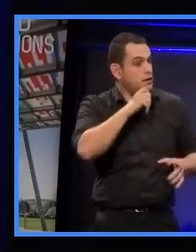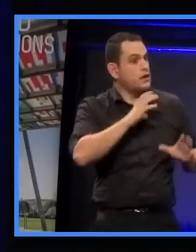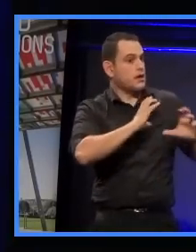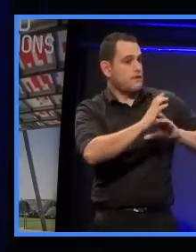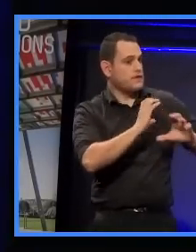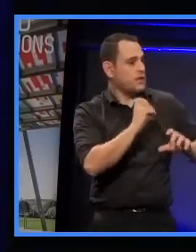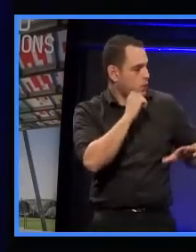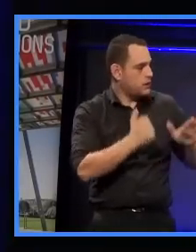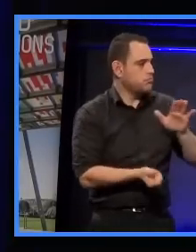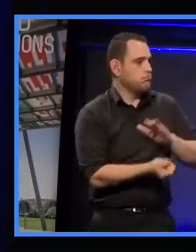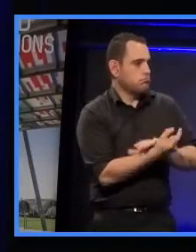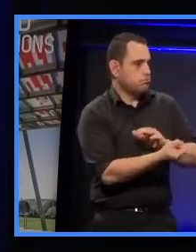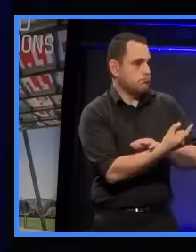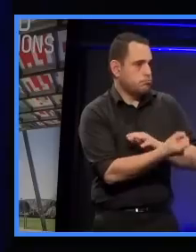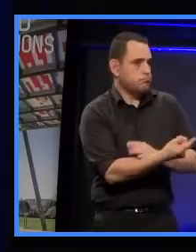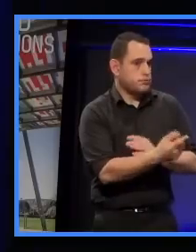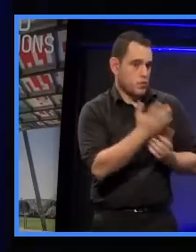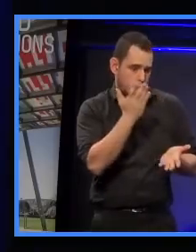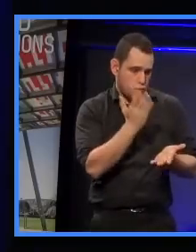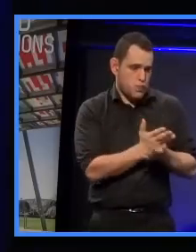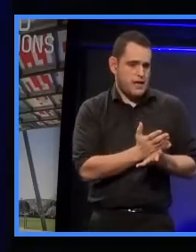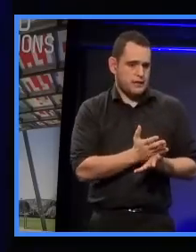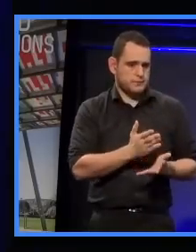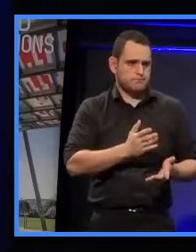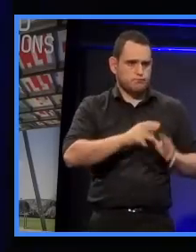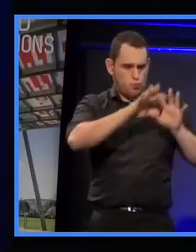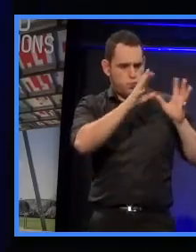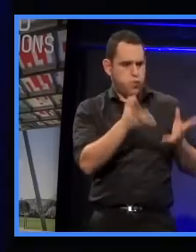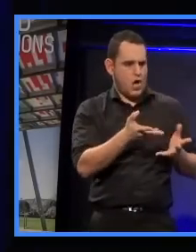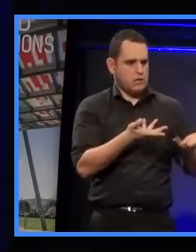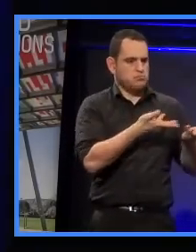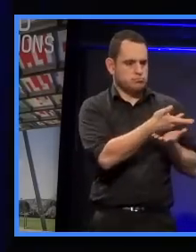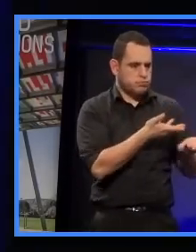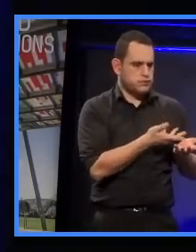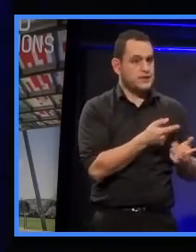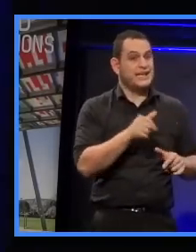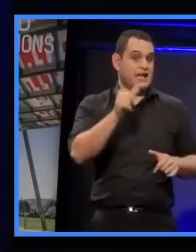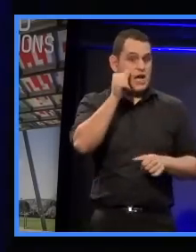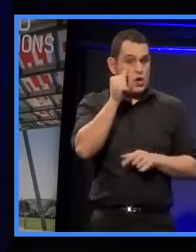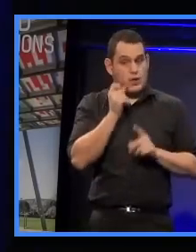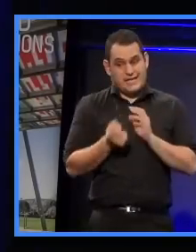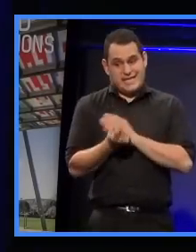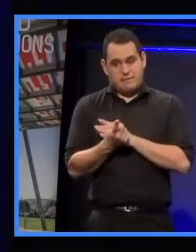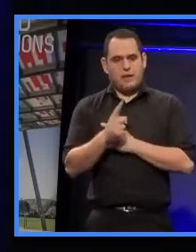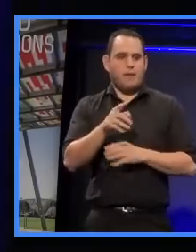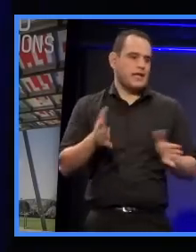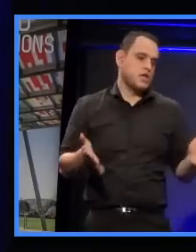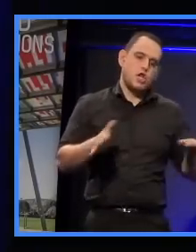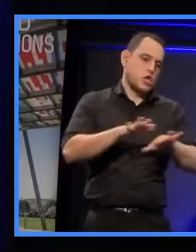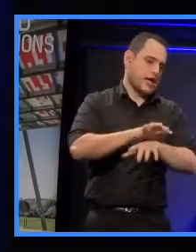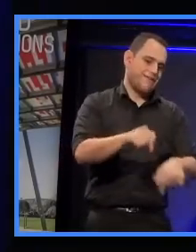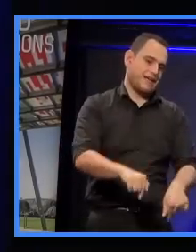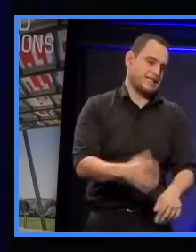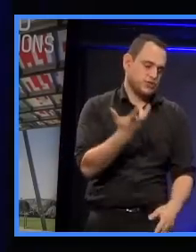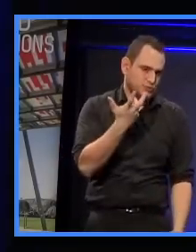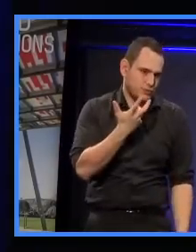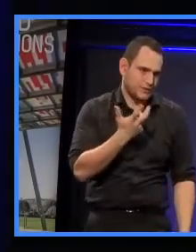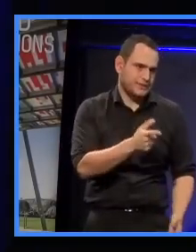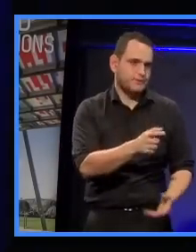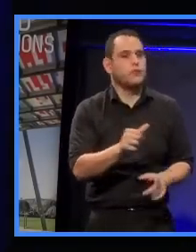and very, very real and very relevant to our thoughts. It wasn't covered tonight, but that was just the way, the conversation.